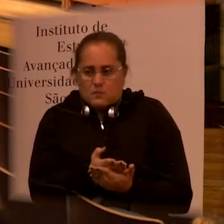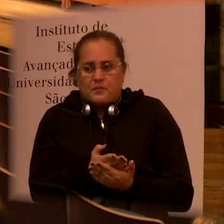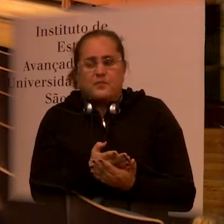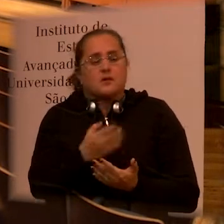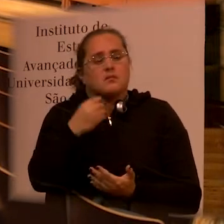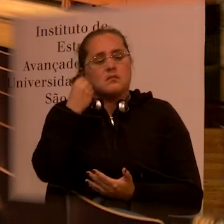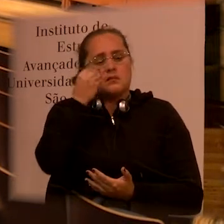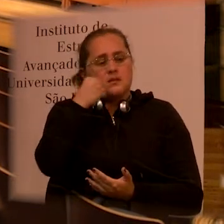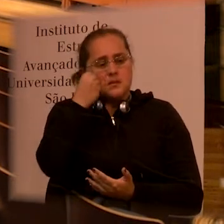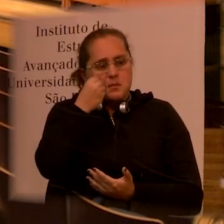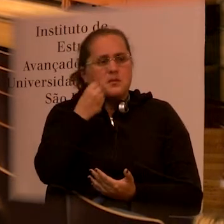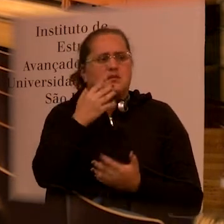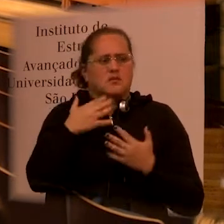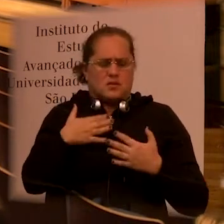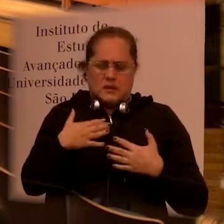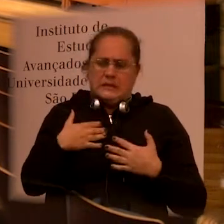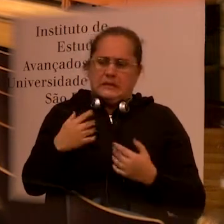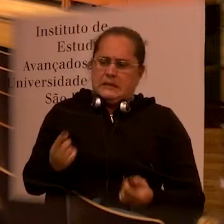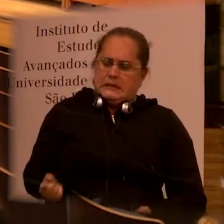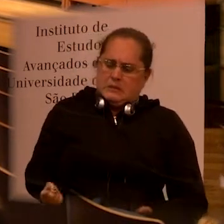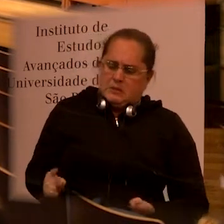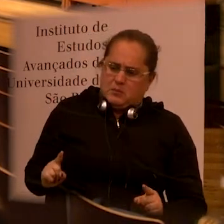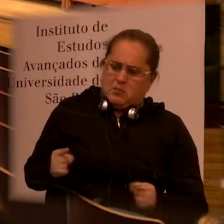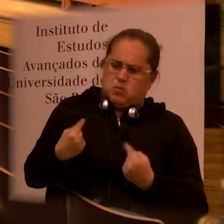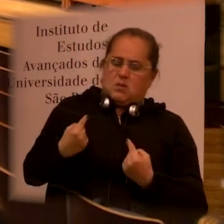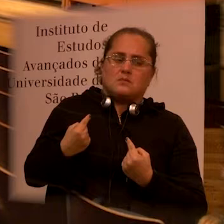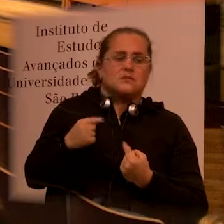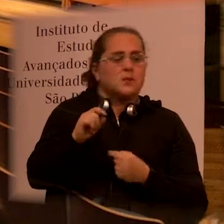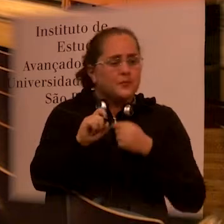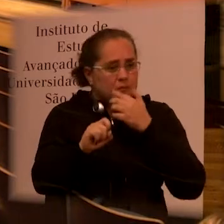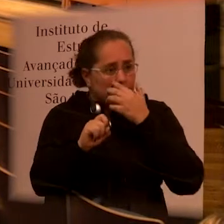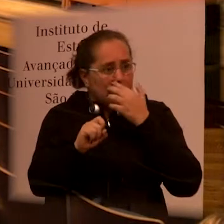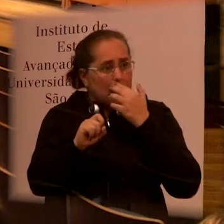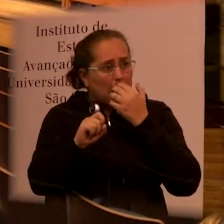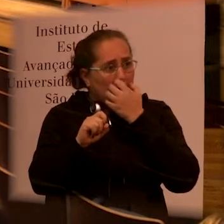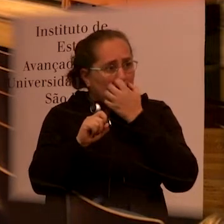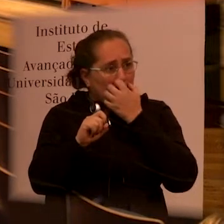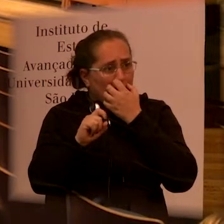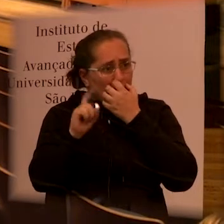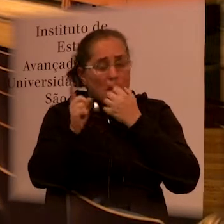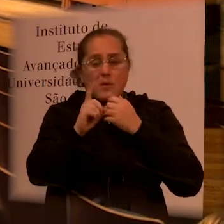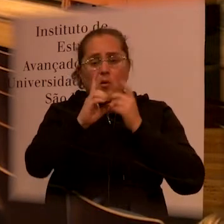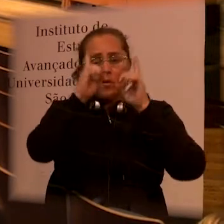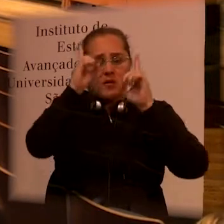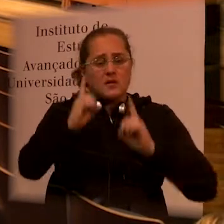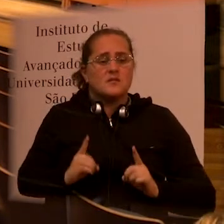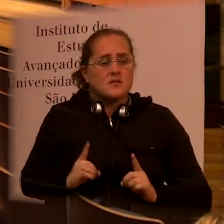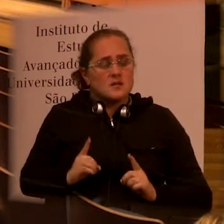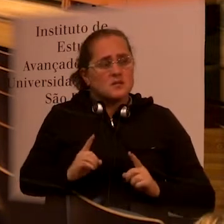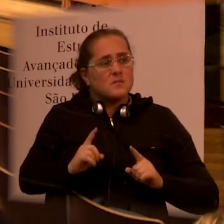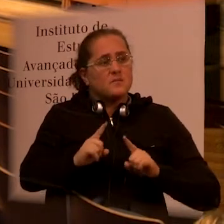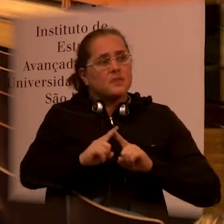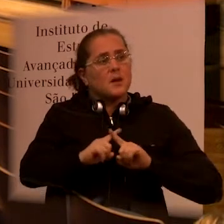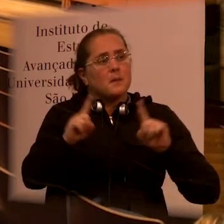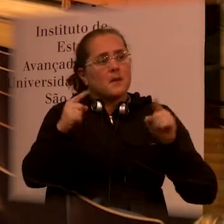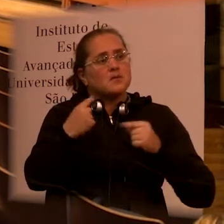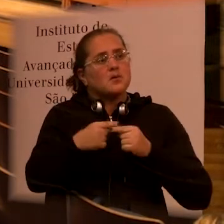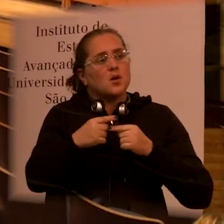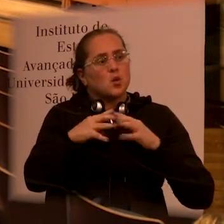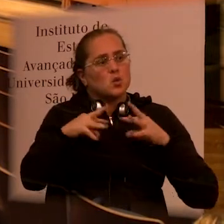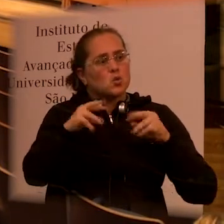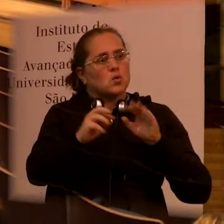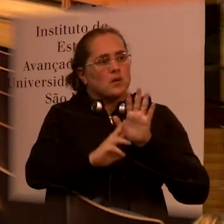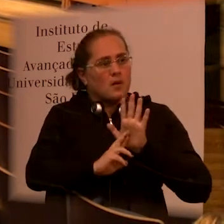experiences and violences that I've been through were due not because of the disability but everything that I